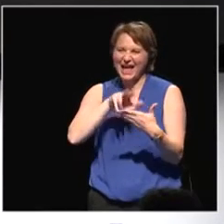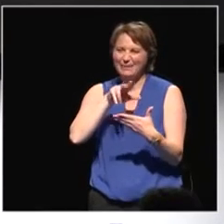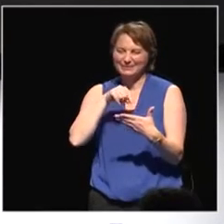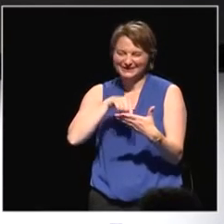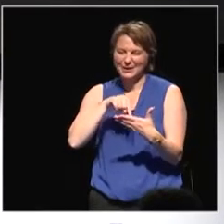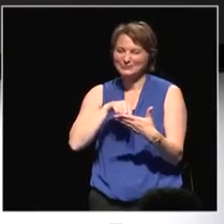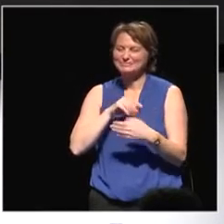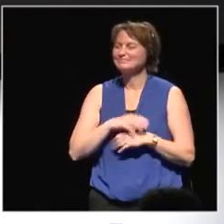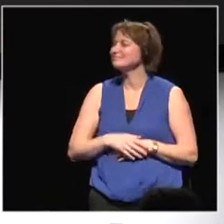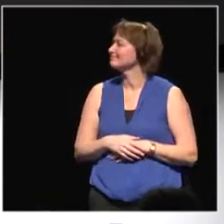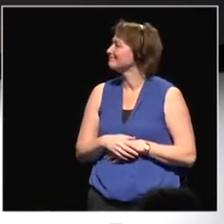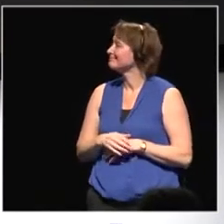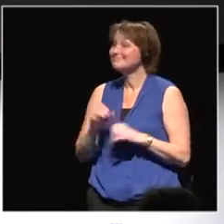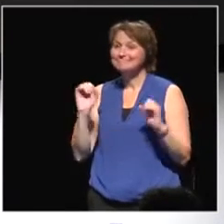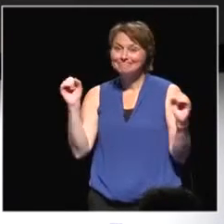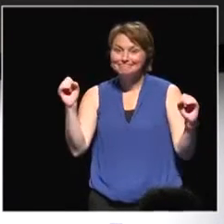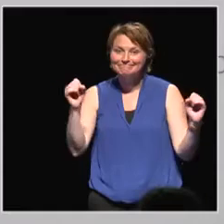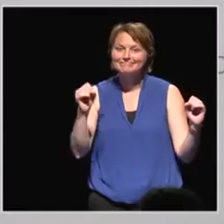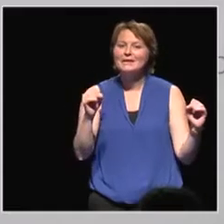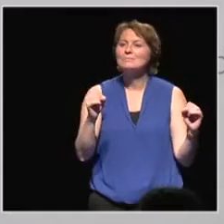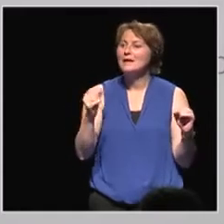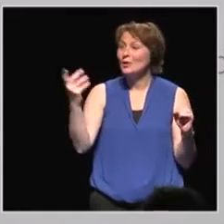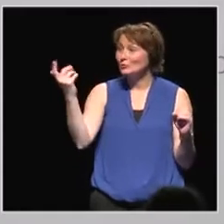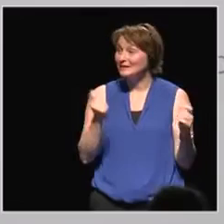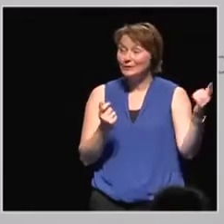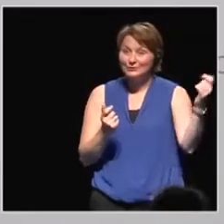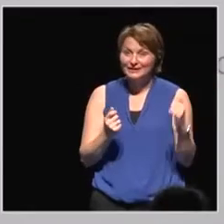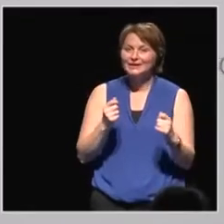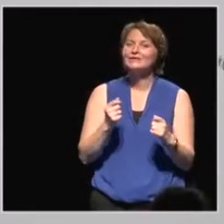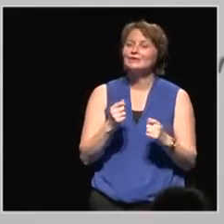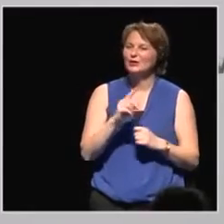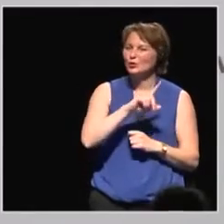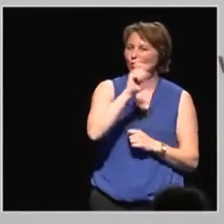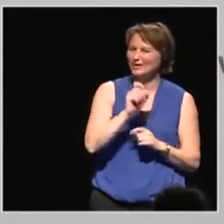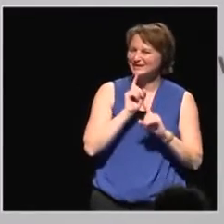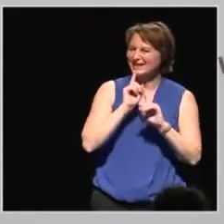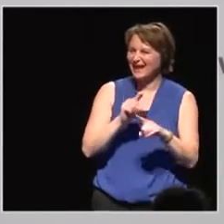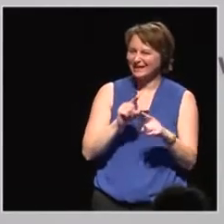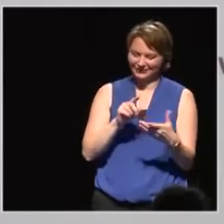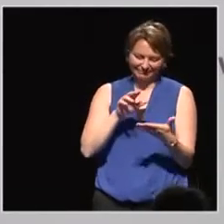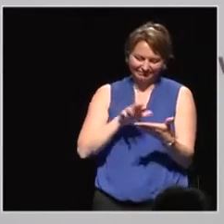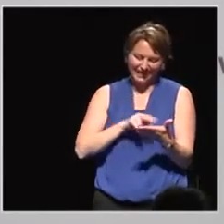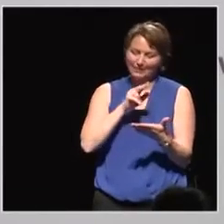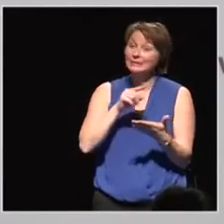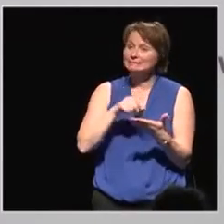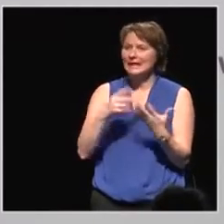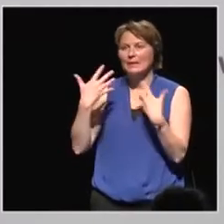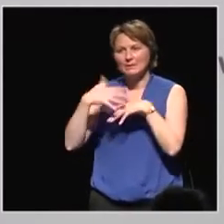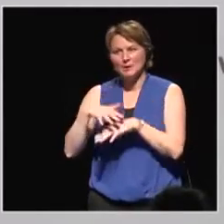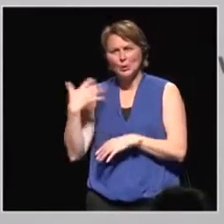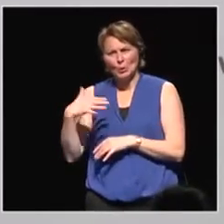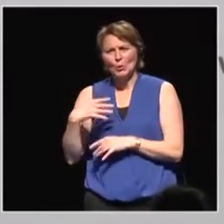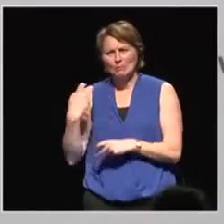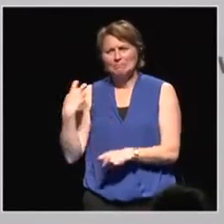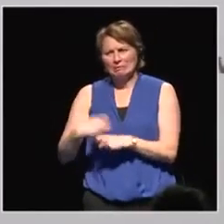play. Exactly. And from what I received already from the Q&A, indeed the implementation seems to be the tricky part. And this is